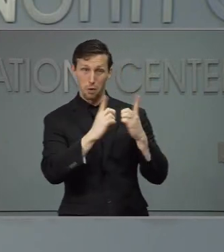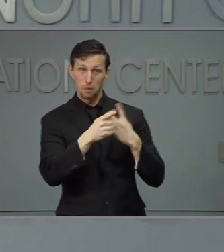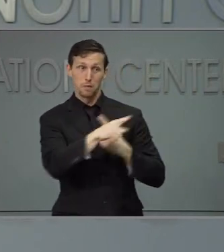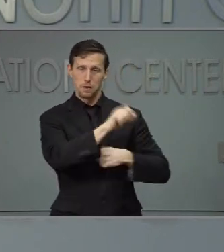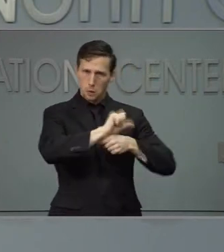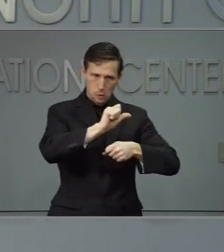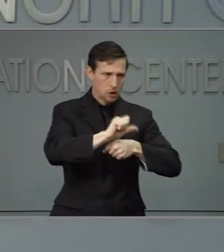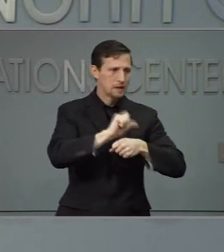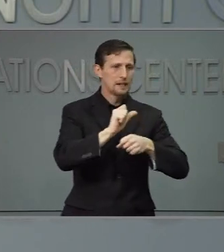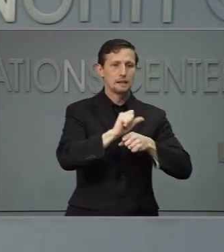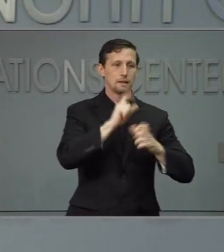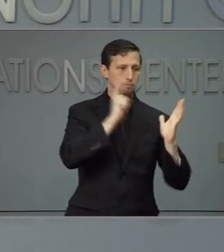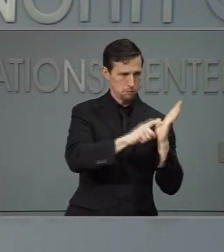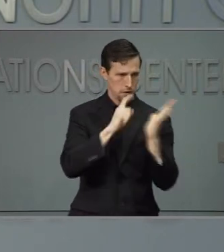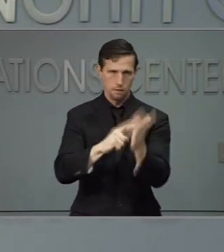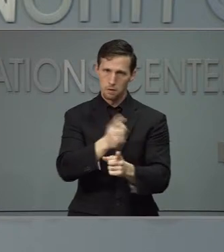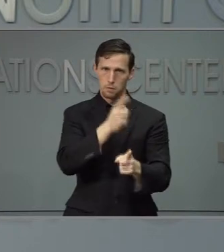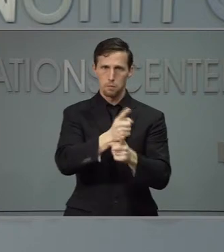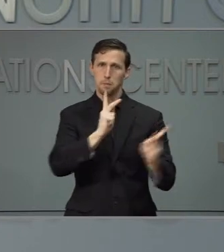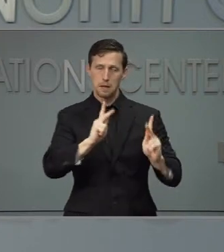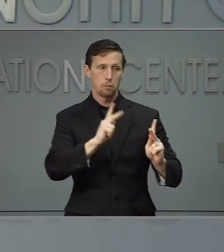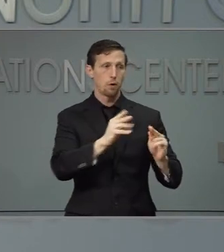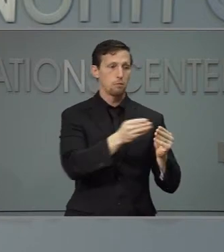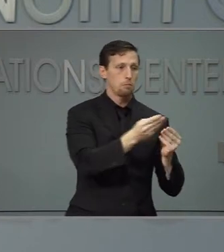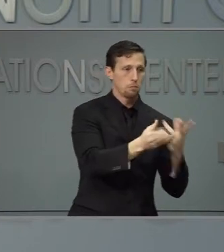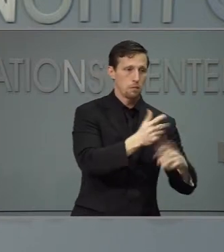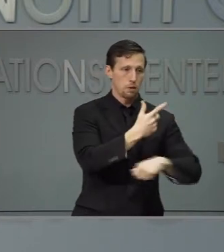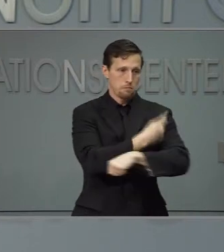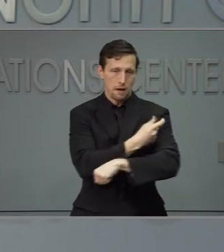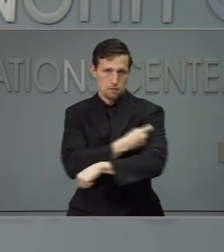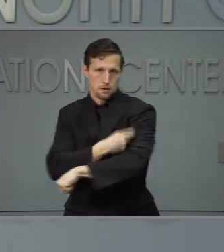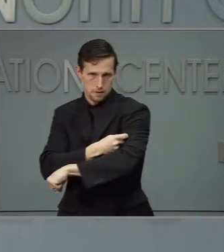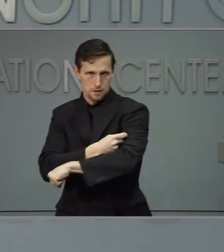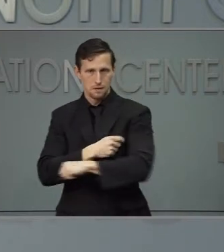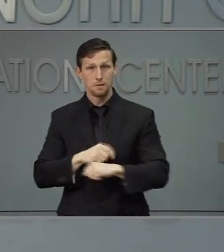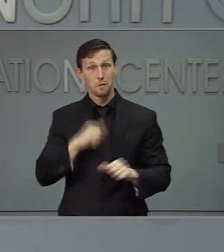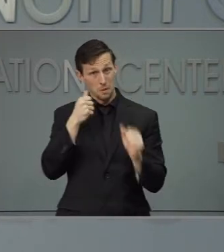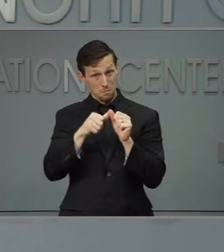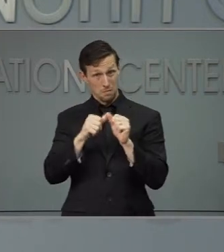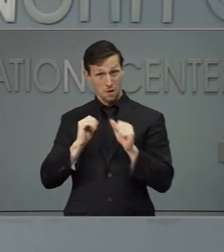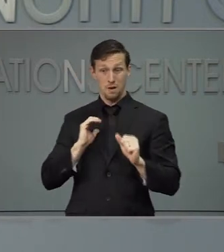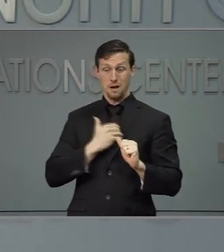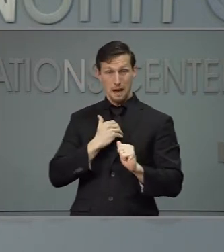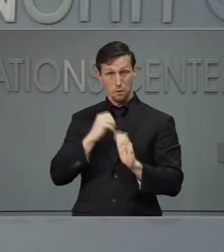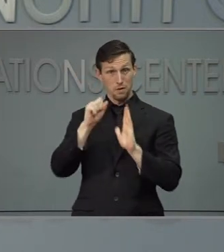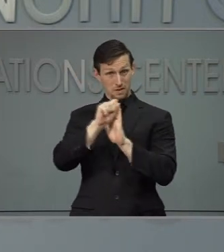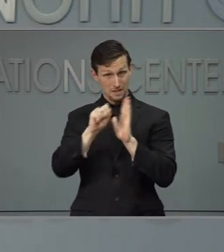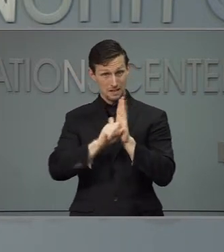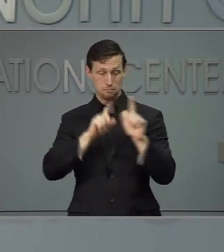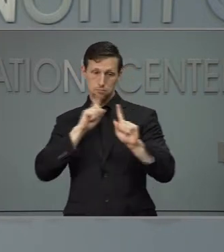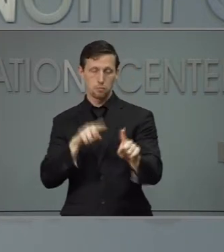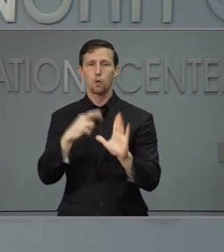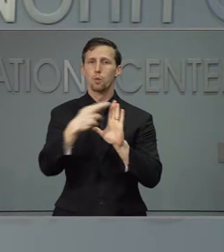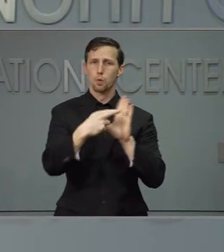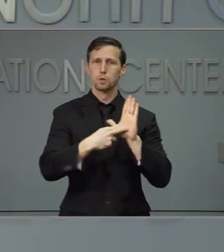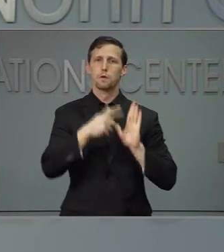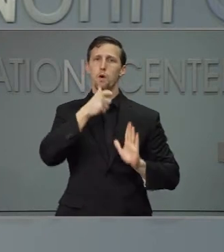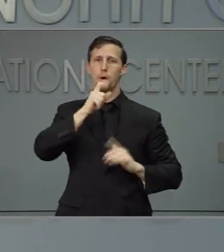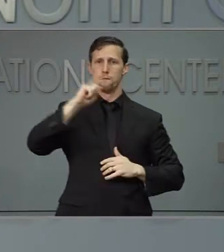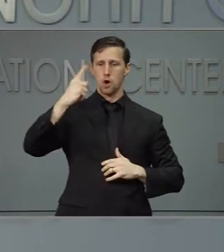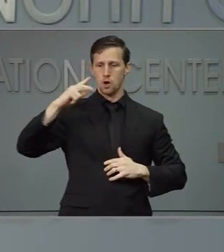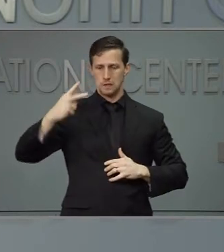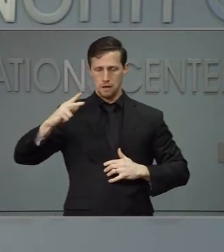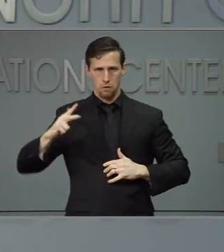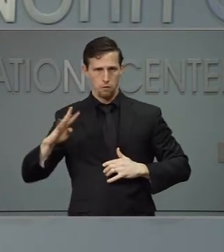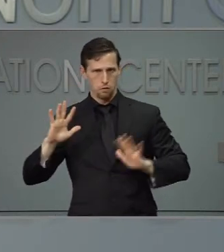including following the state's rules on the order of priority. There's a lot they have to do to do that to follow those rules. Secretary